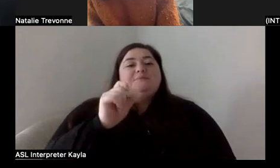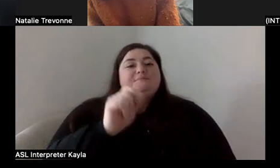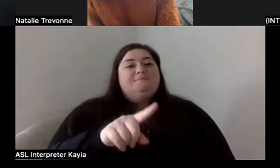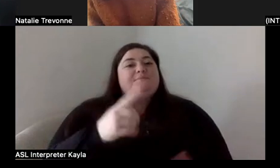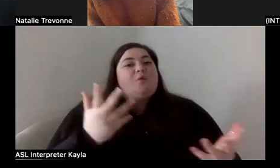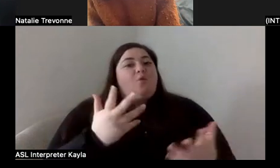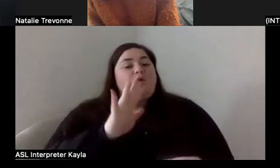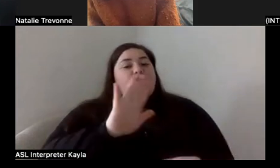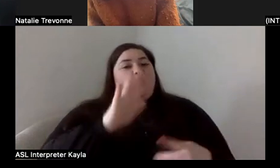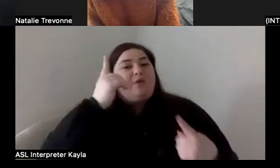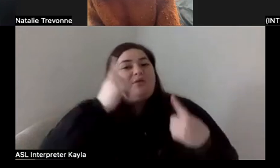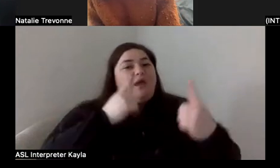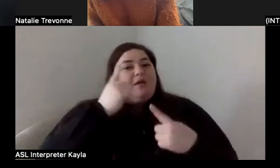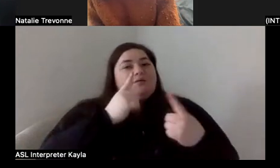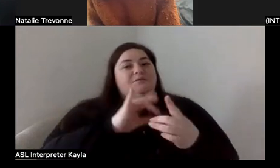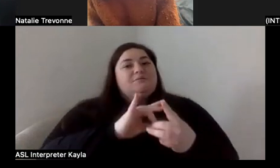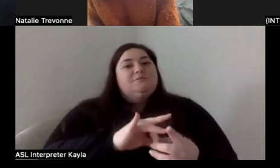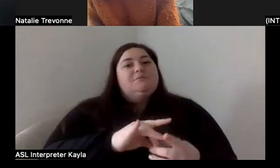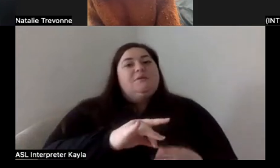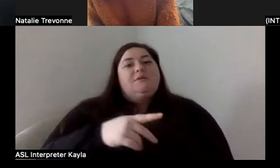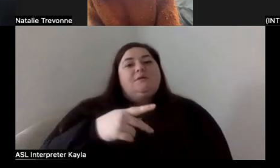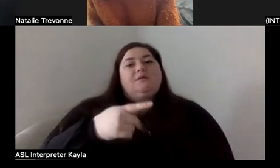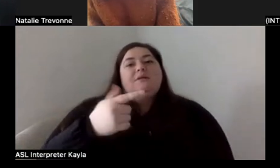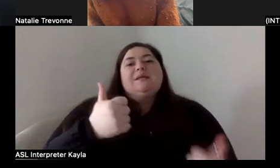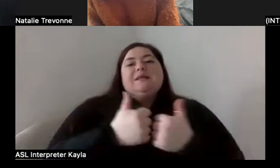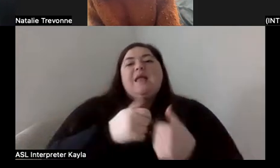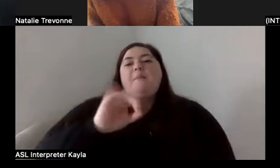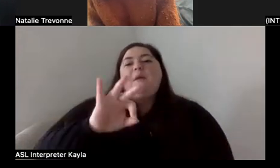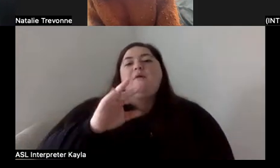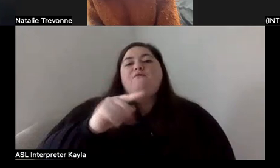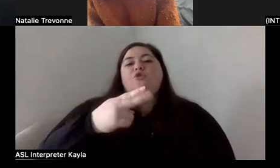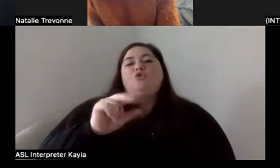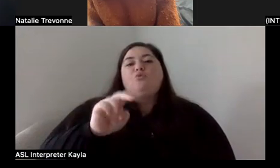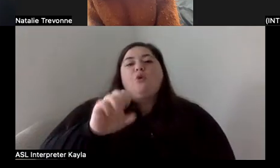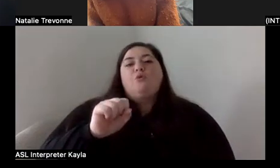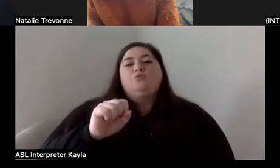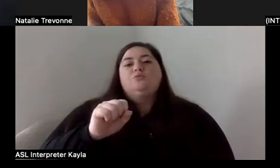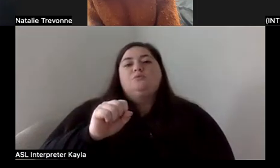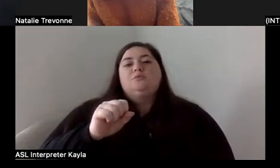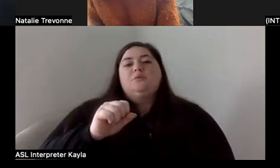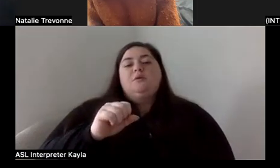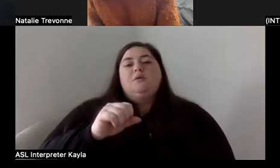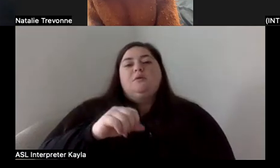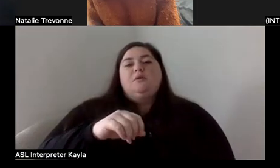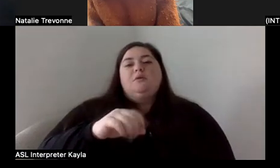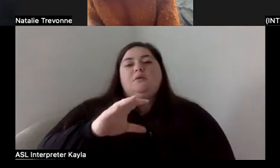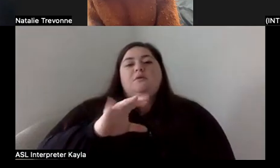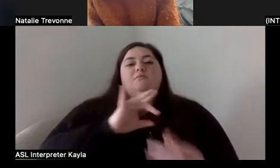your thoughts on Peter Dinklage and Game of Thrones depictions of congenital and acquired disabilities?